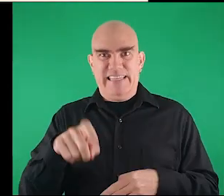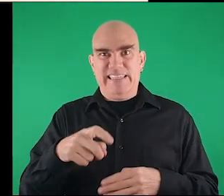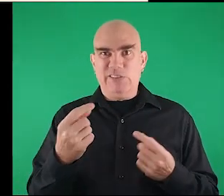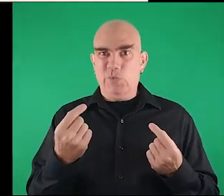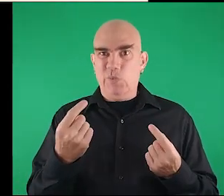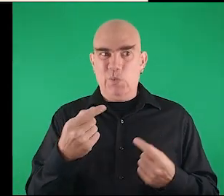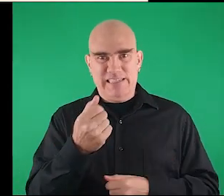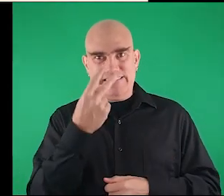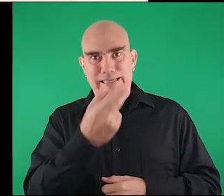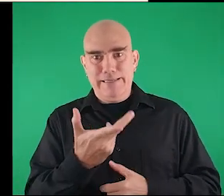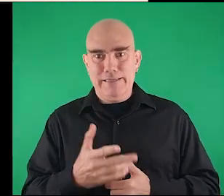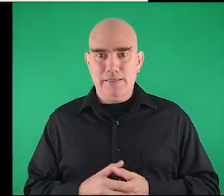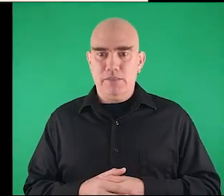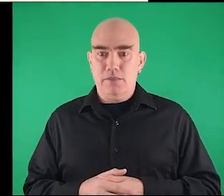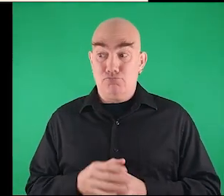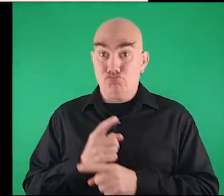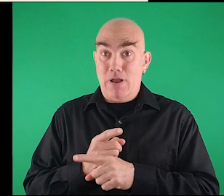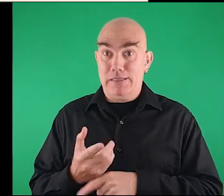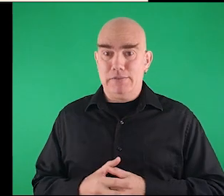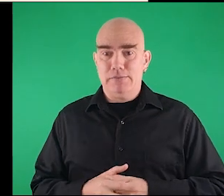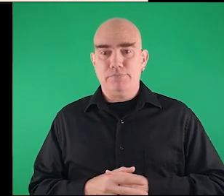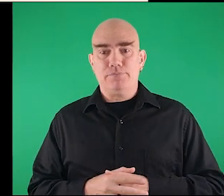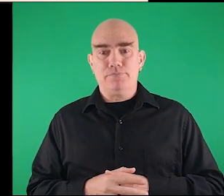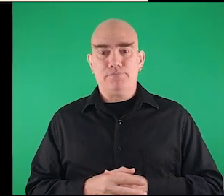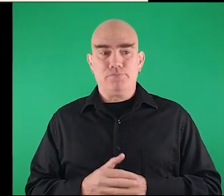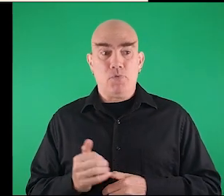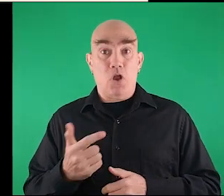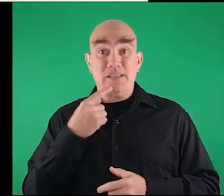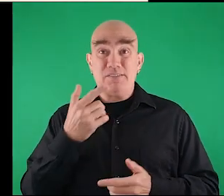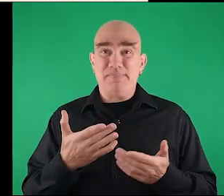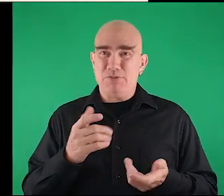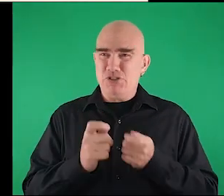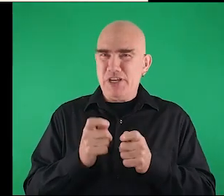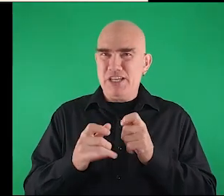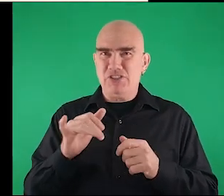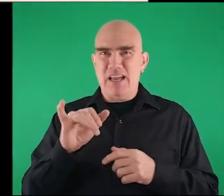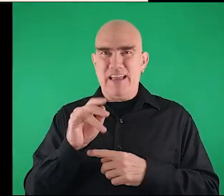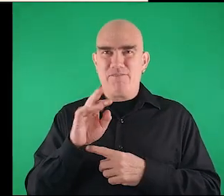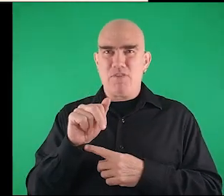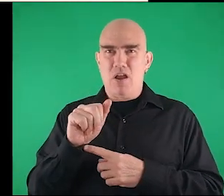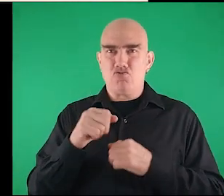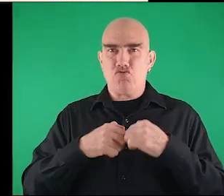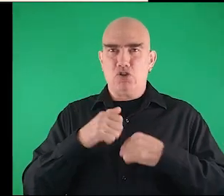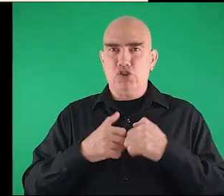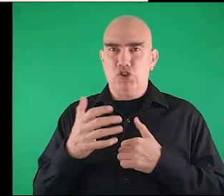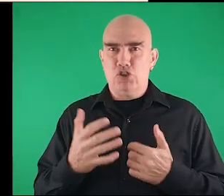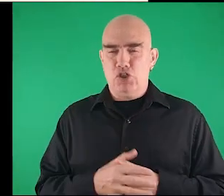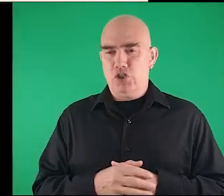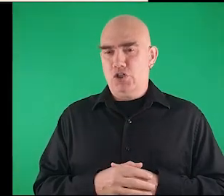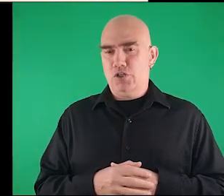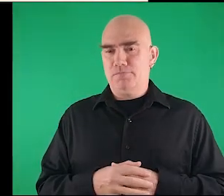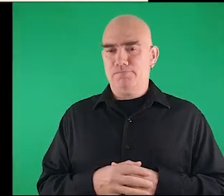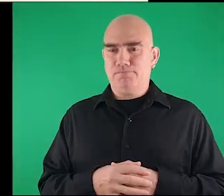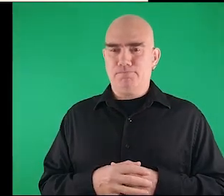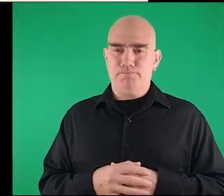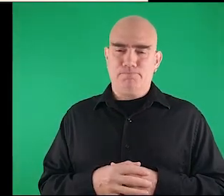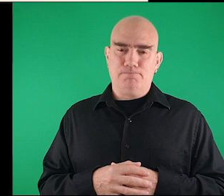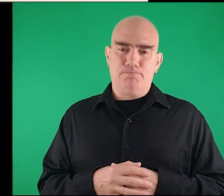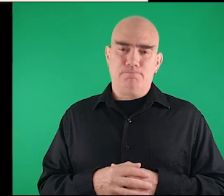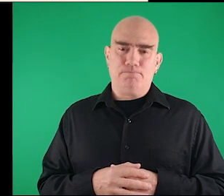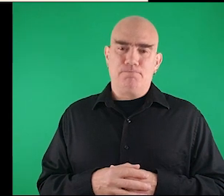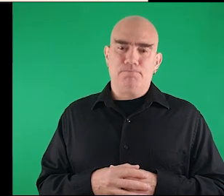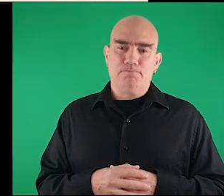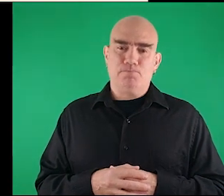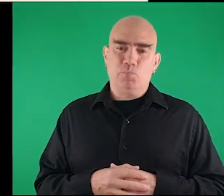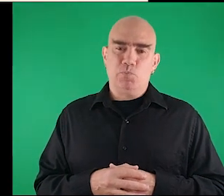to do some work here on this street yes yeah we all say that maybe you you make